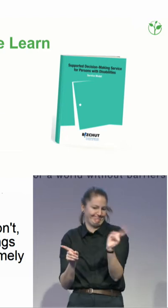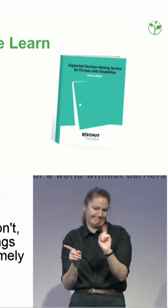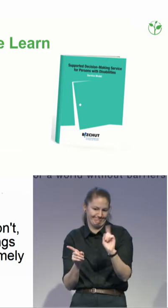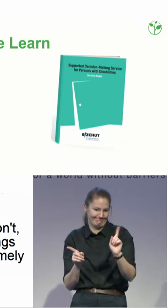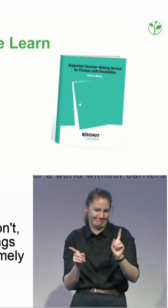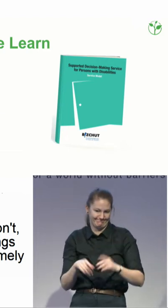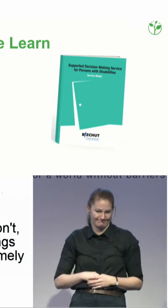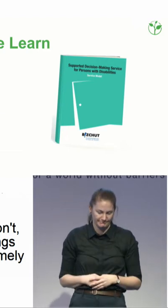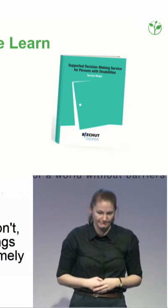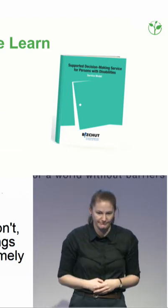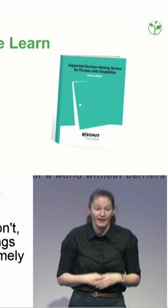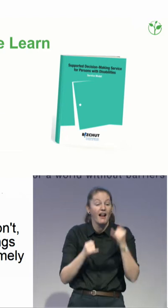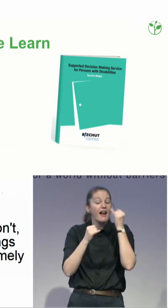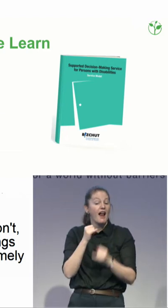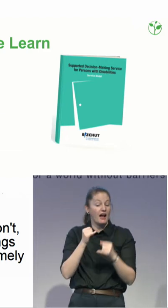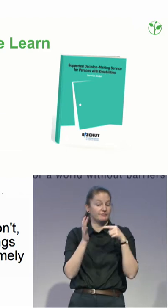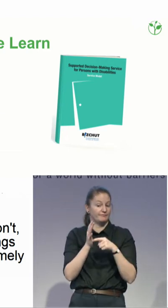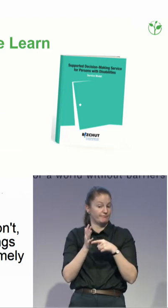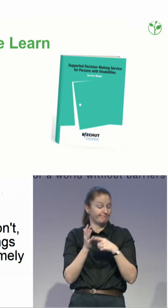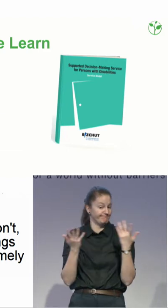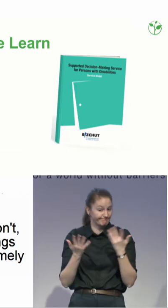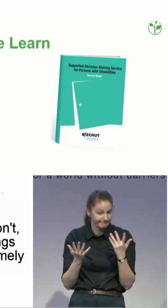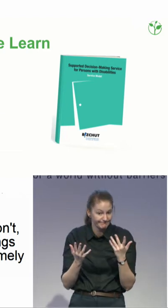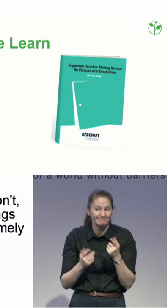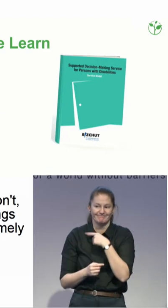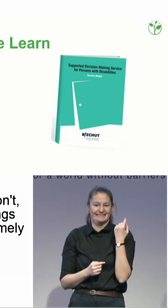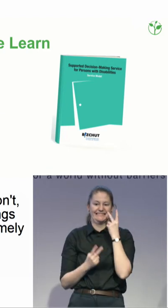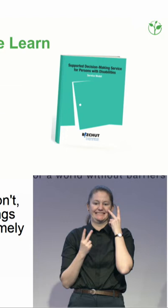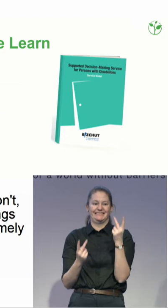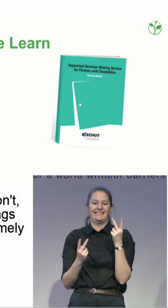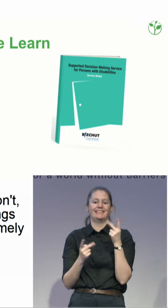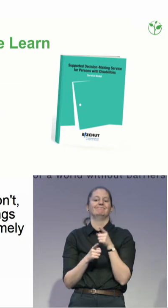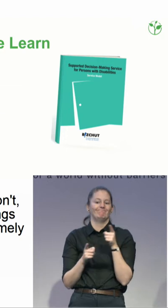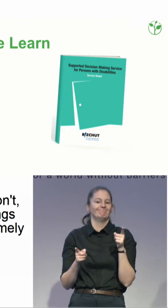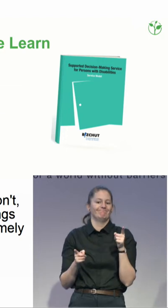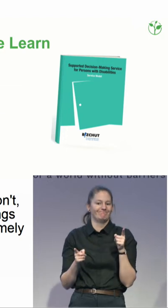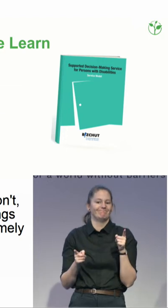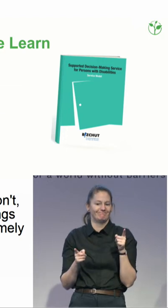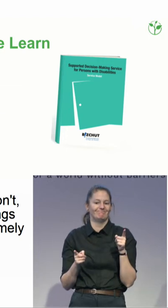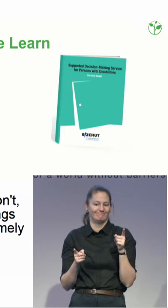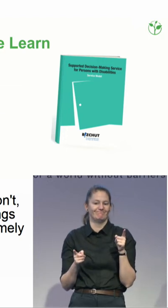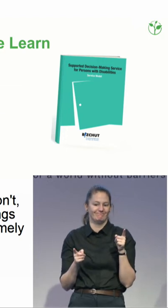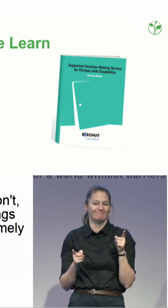times when you talk about taking away the guardianship regime and setting people free,